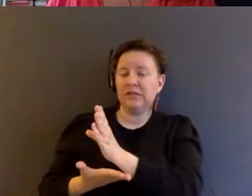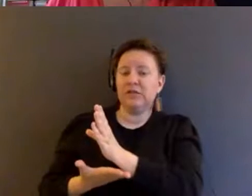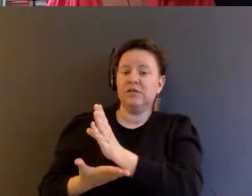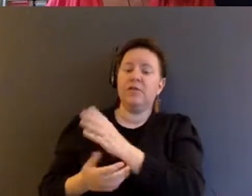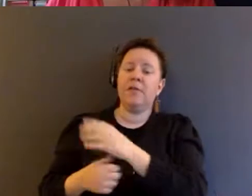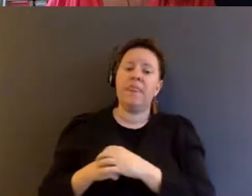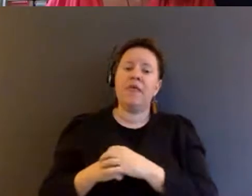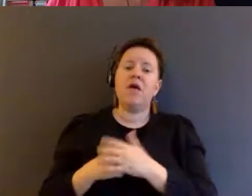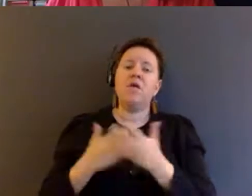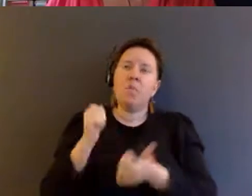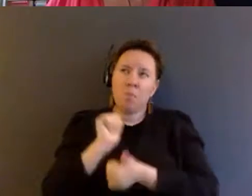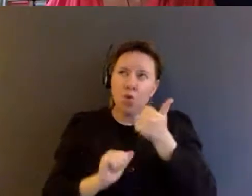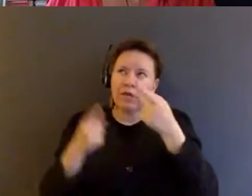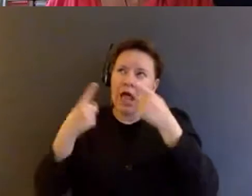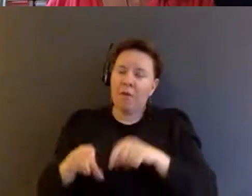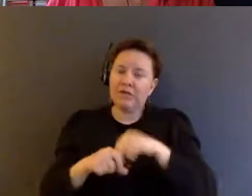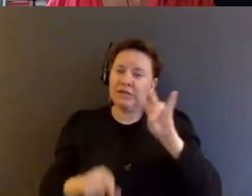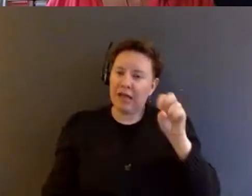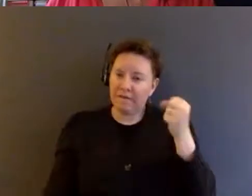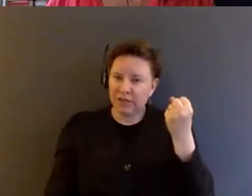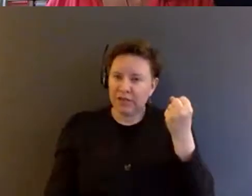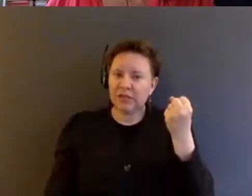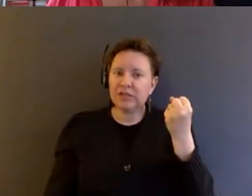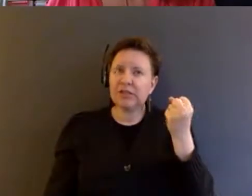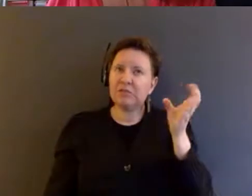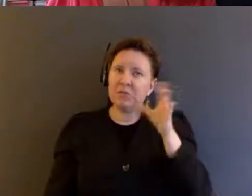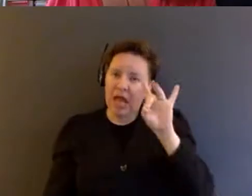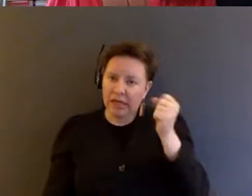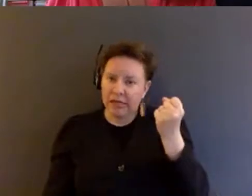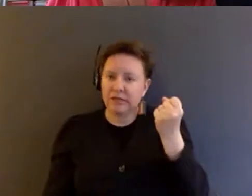mostly in the 70s and then the 80s.